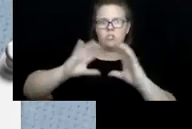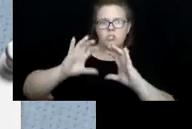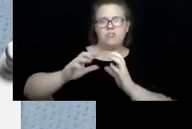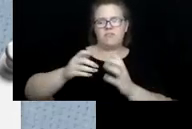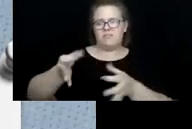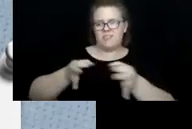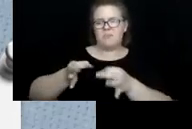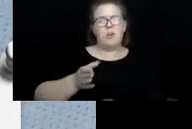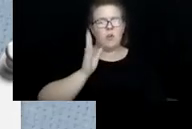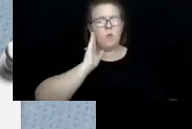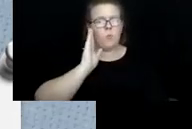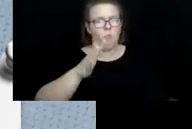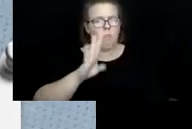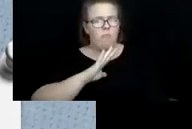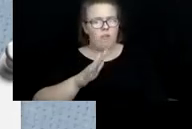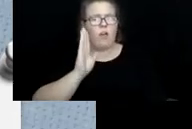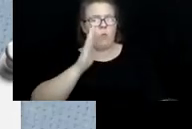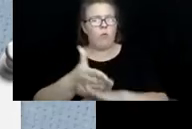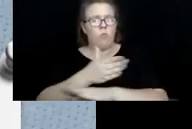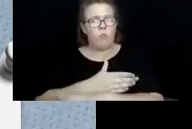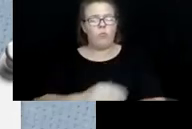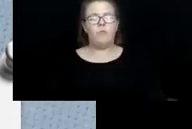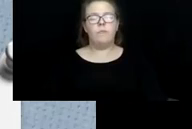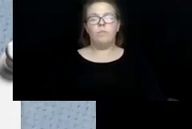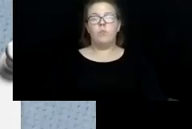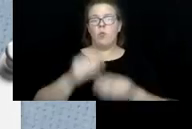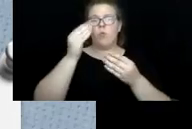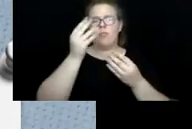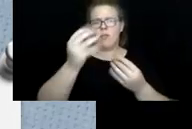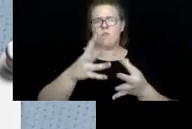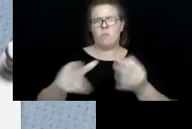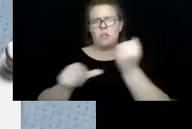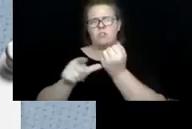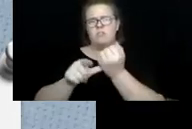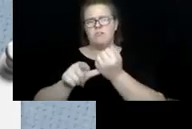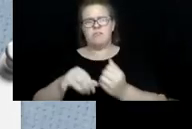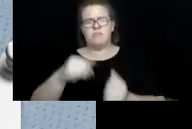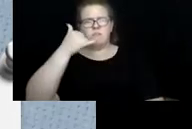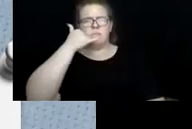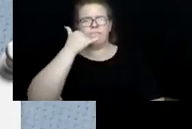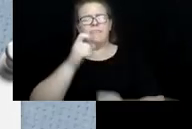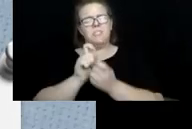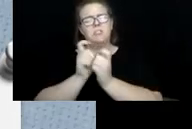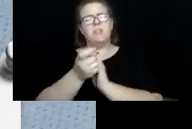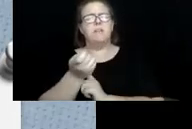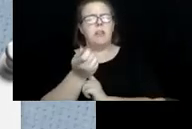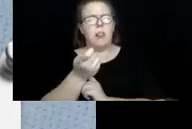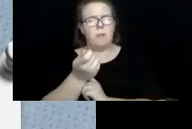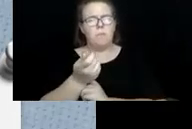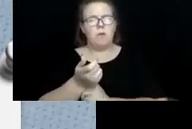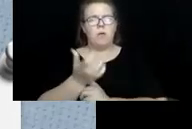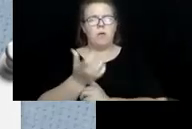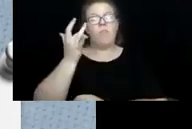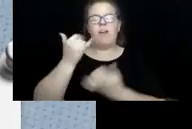okay. So the information and assistance line has changed just a little bit in the pandemic, and that we are hearing from